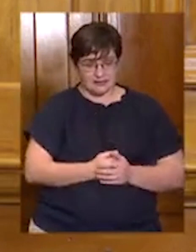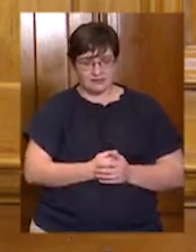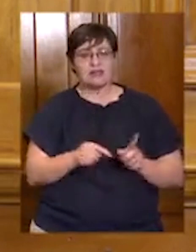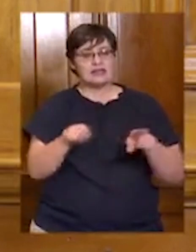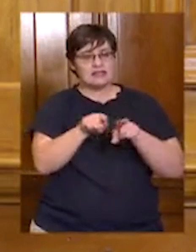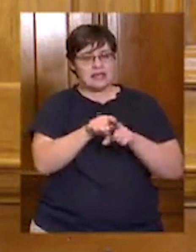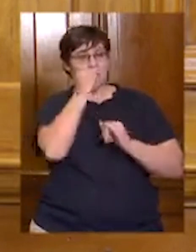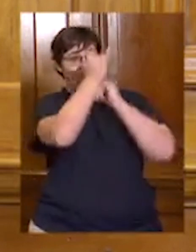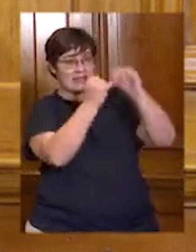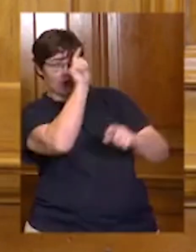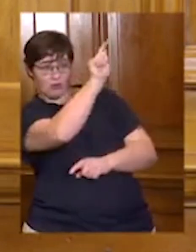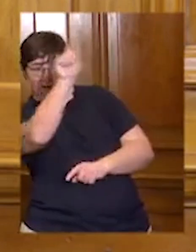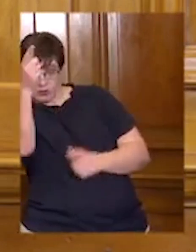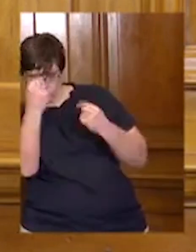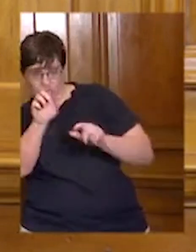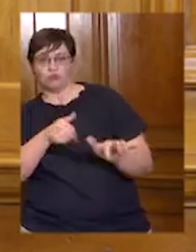international best practice.